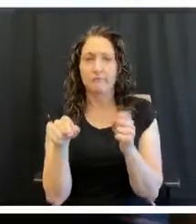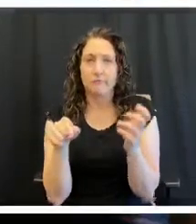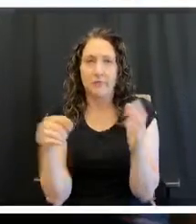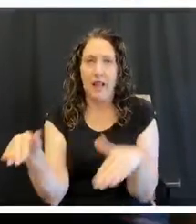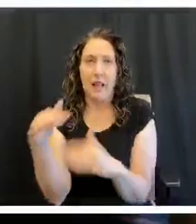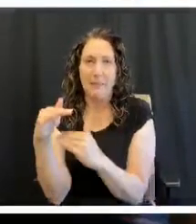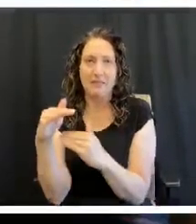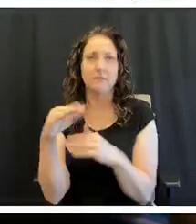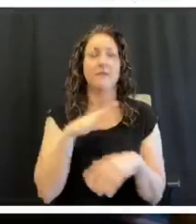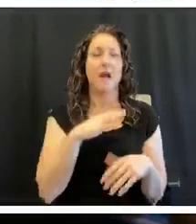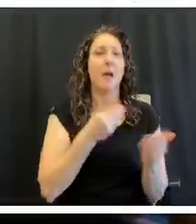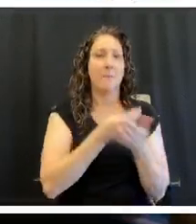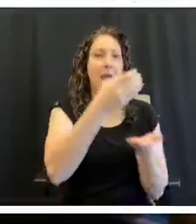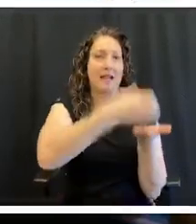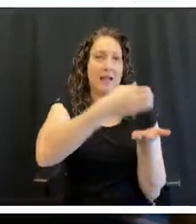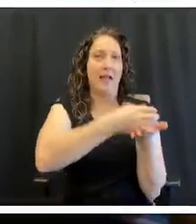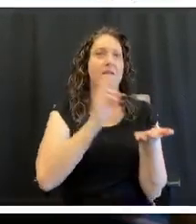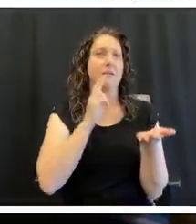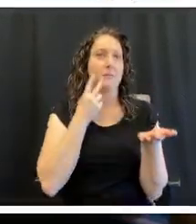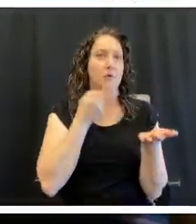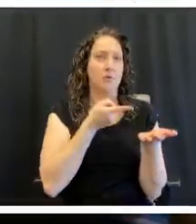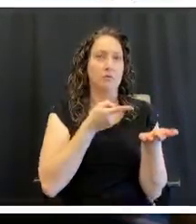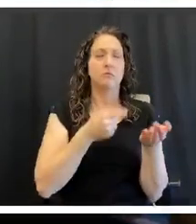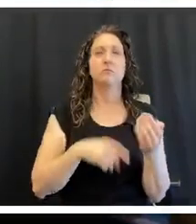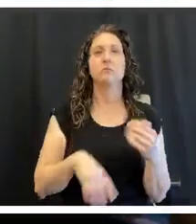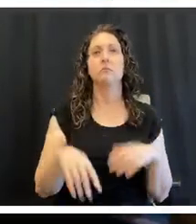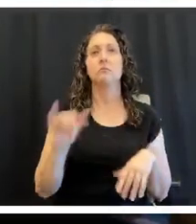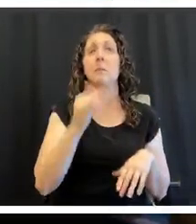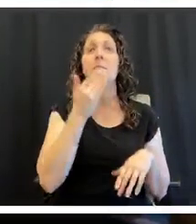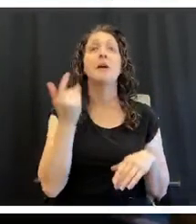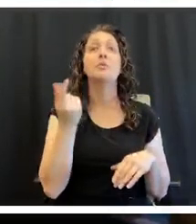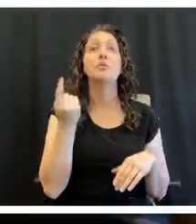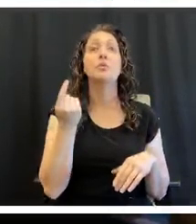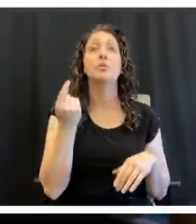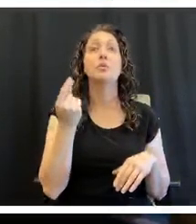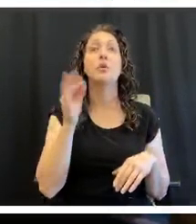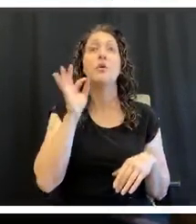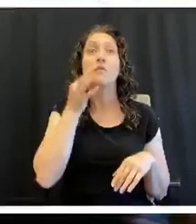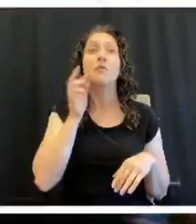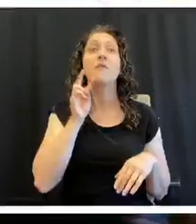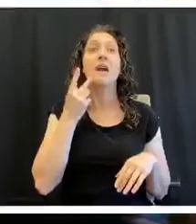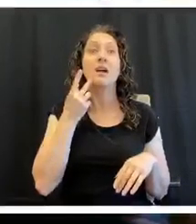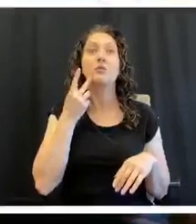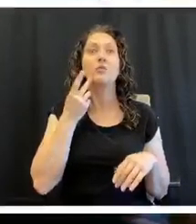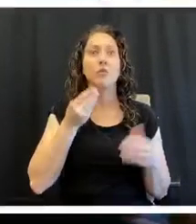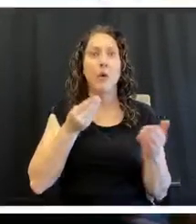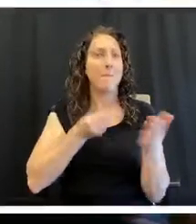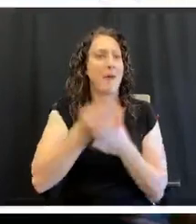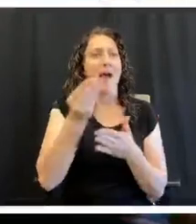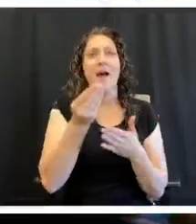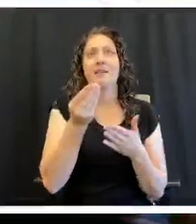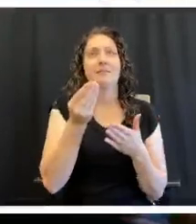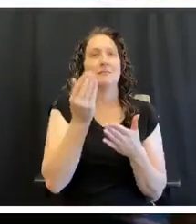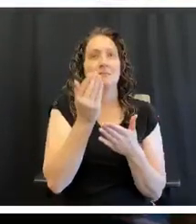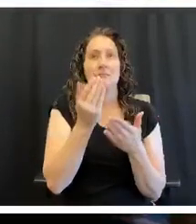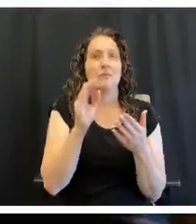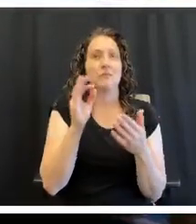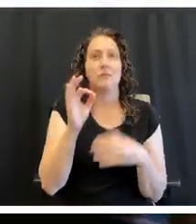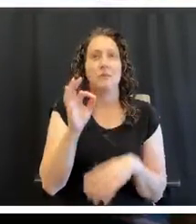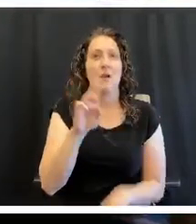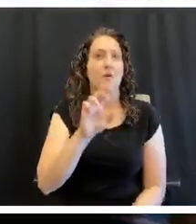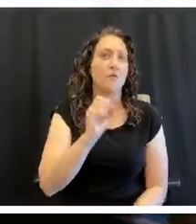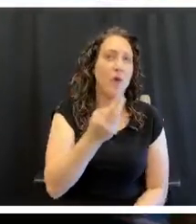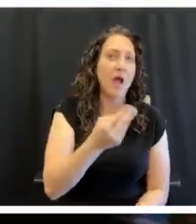one of the best things to do is try to make sure that you get your five fruits and vegetables a day somehow, whether they be fresh,